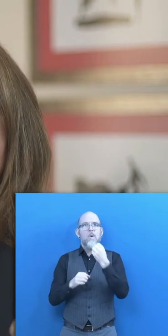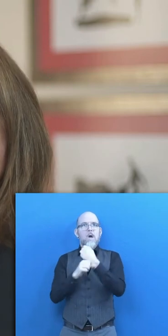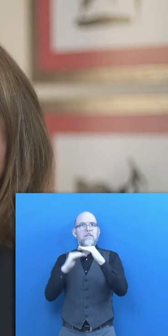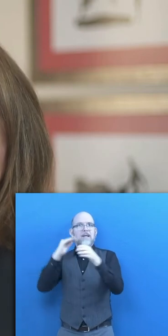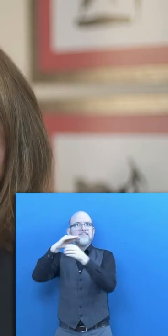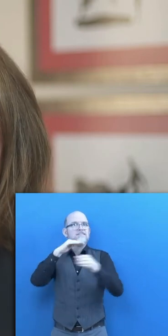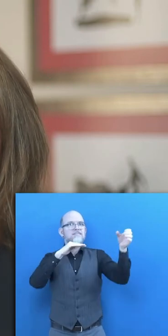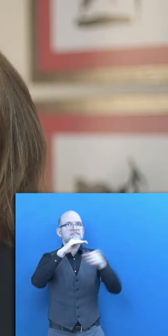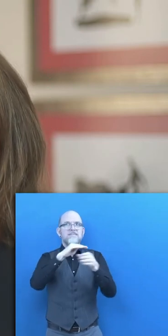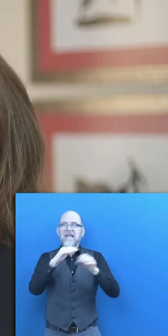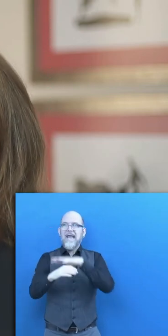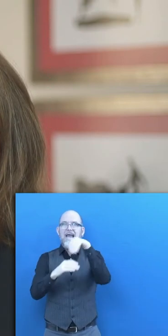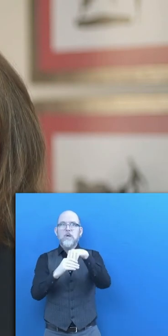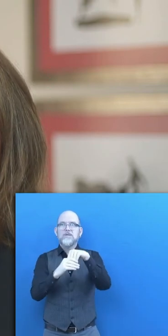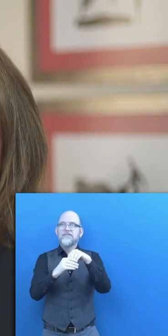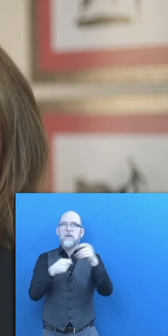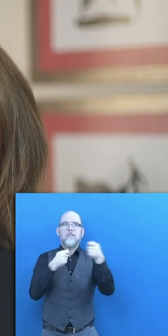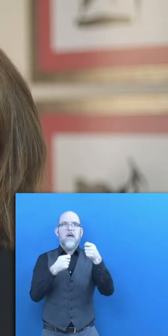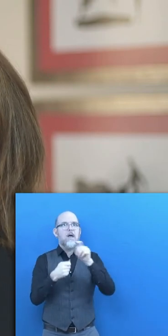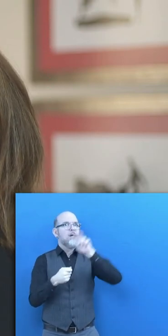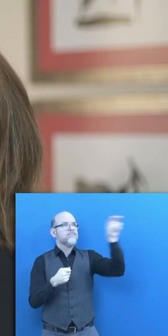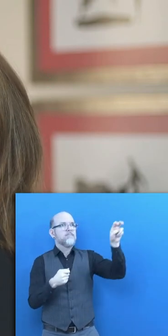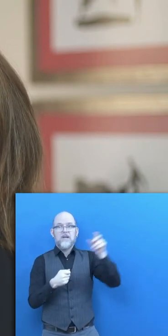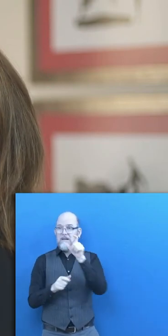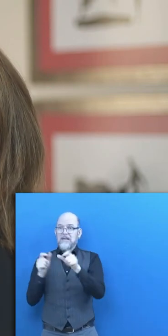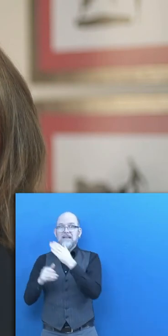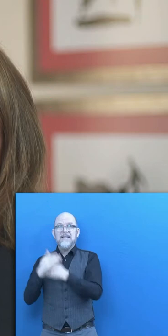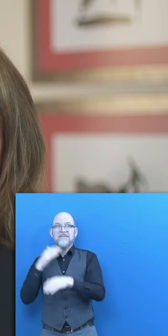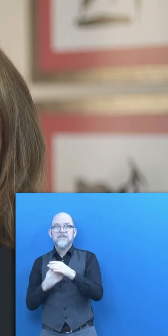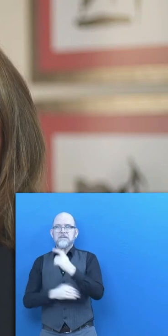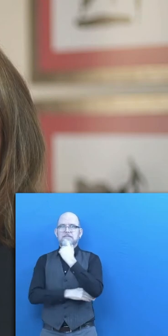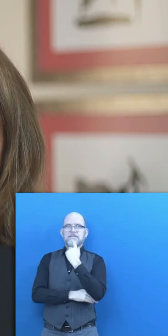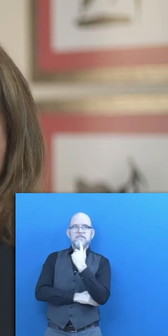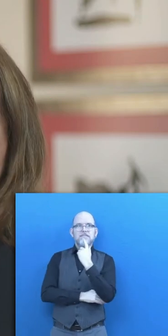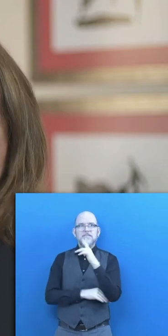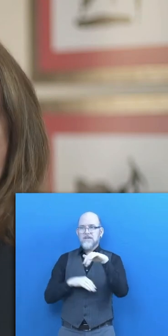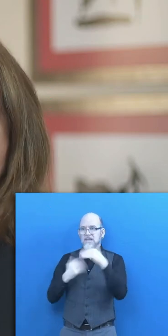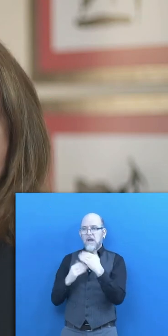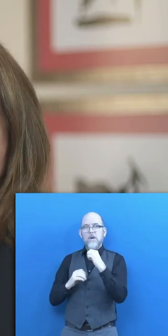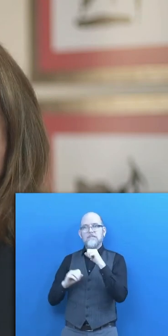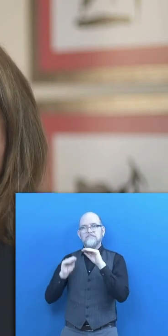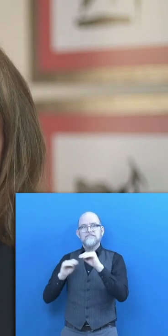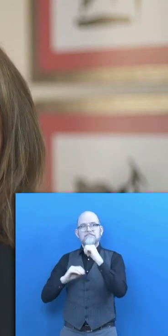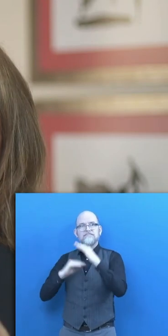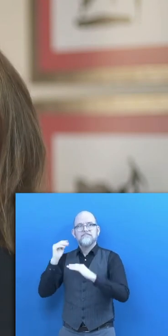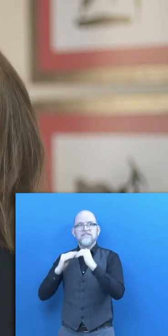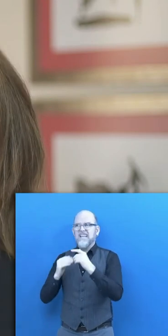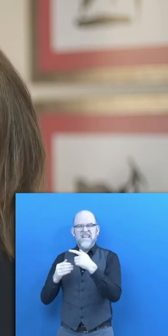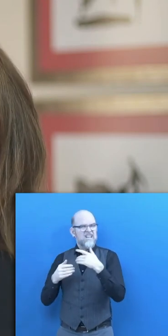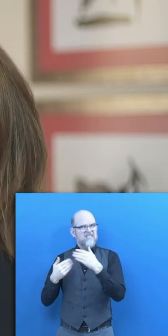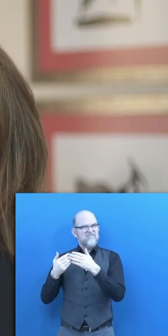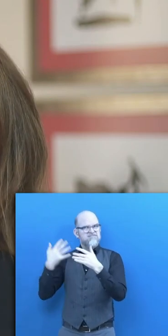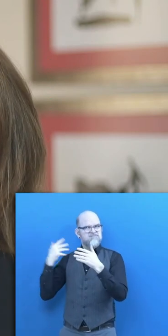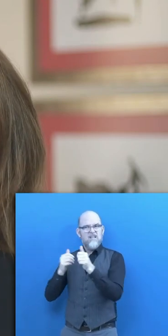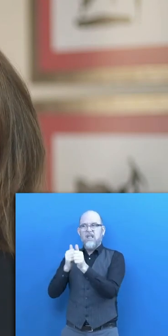continue building an inclusive labor market for persons with disabilities and thus ensure that no one is